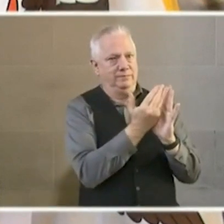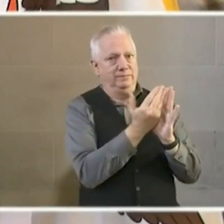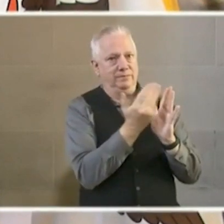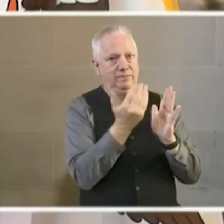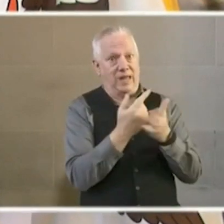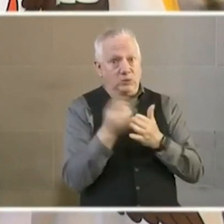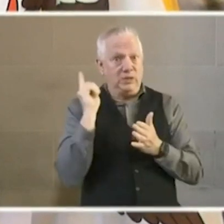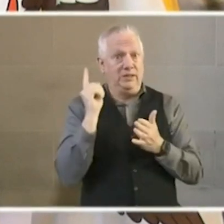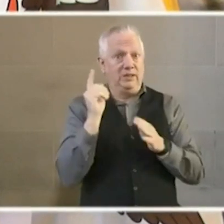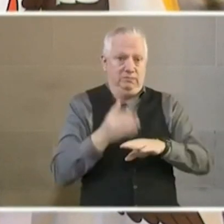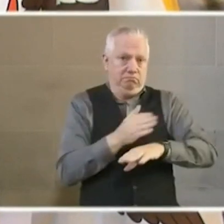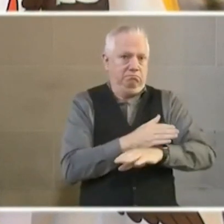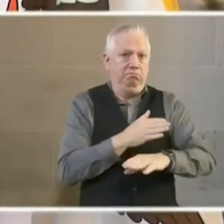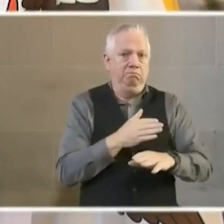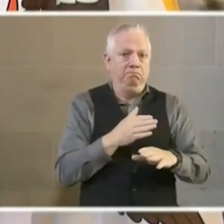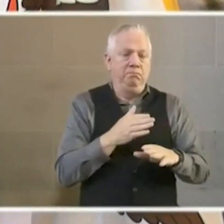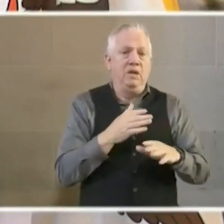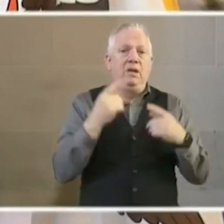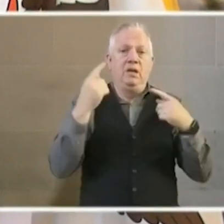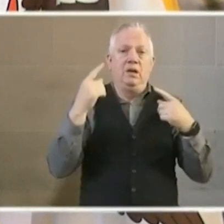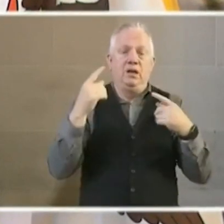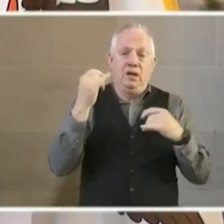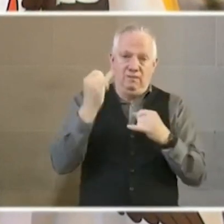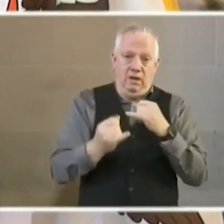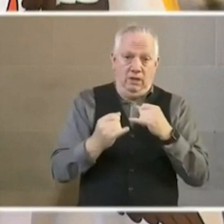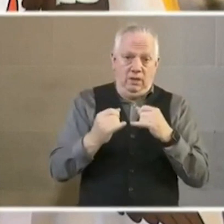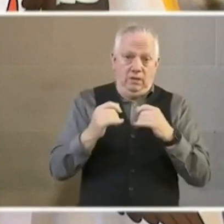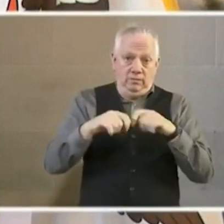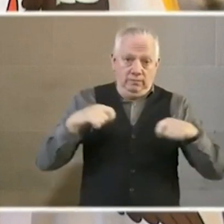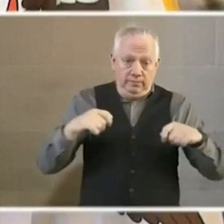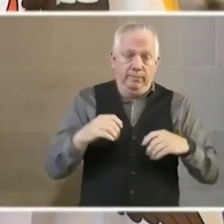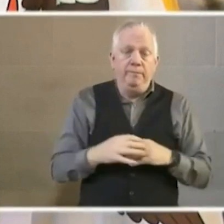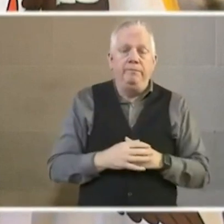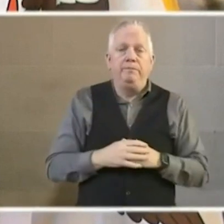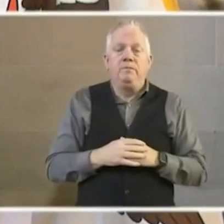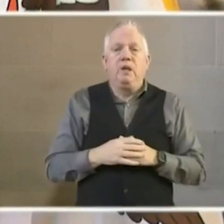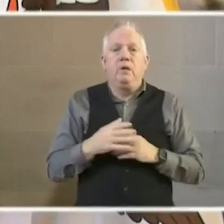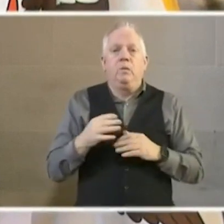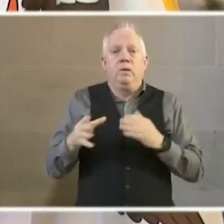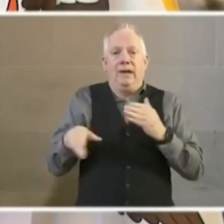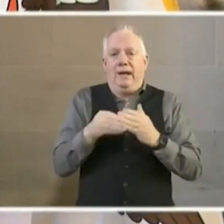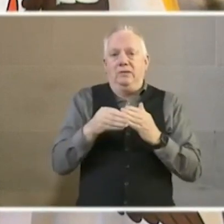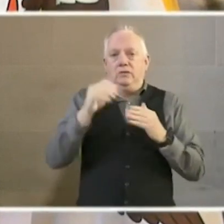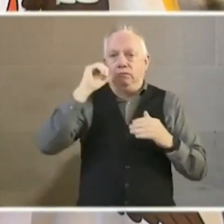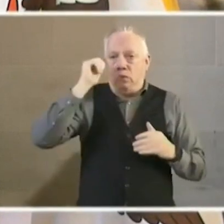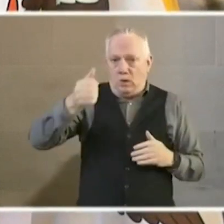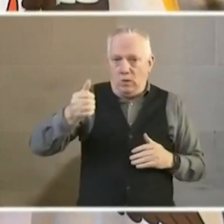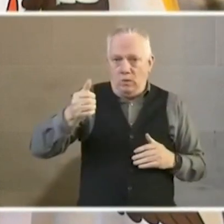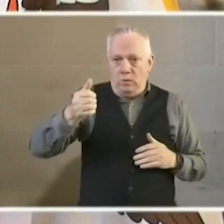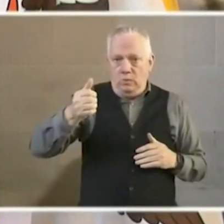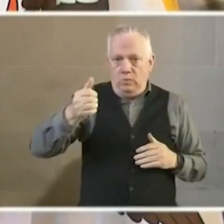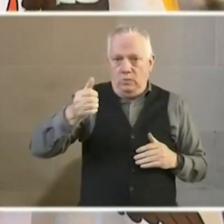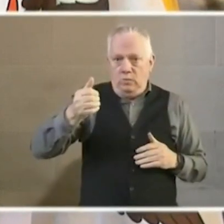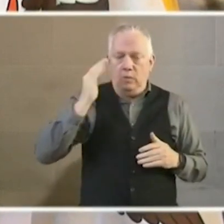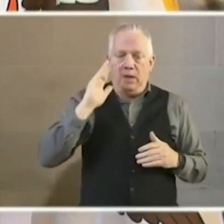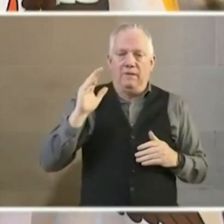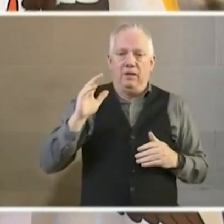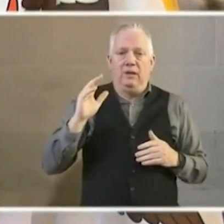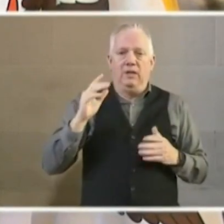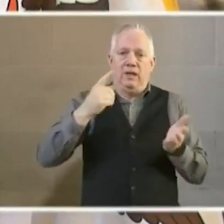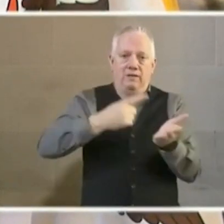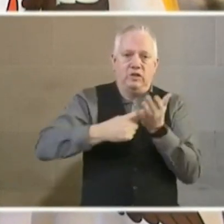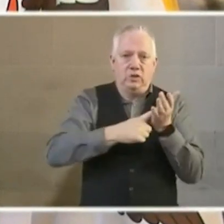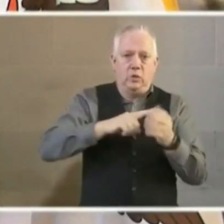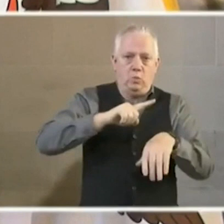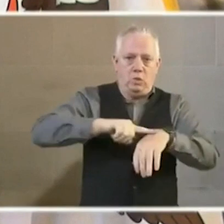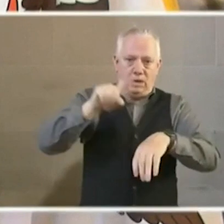last week. And finally, I just want to mention that tomorrow we'll be having a conversation